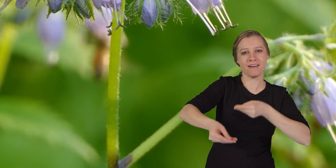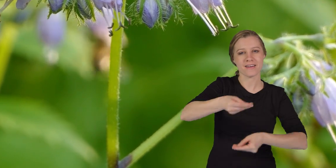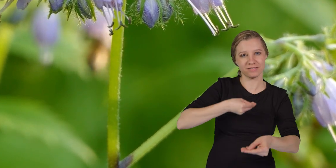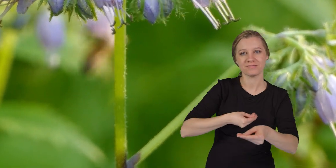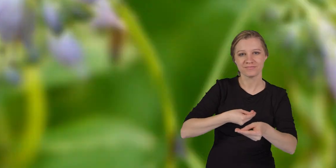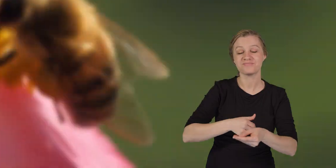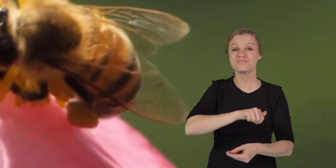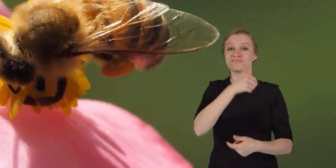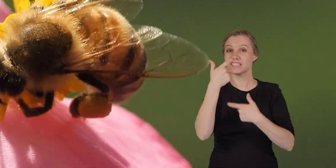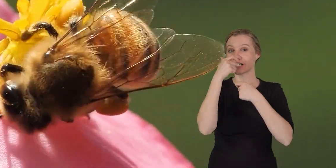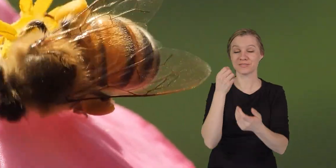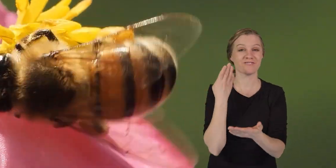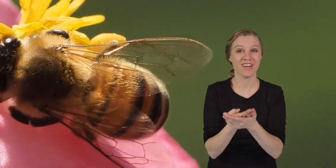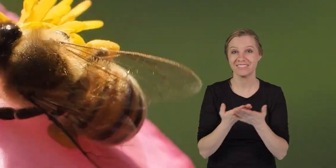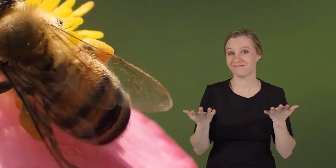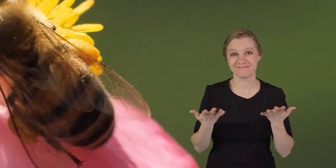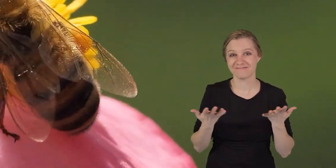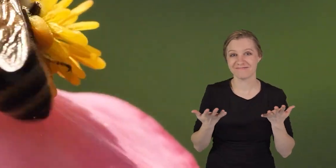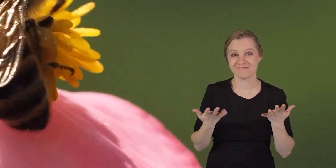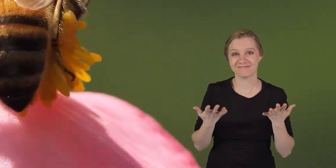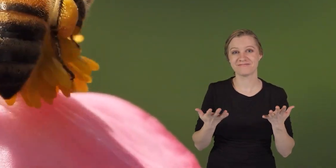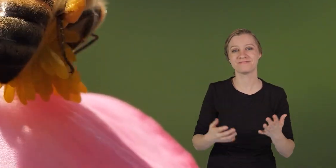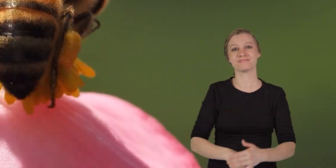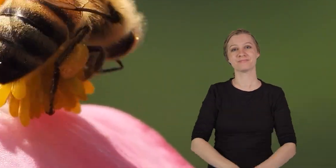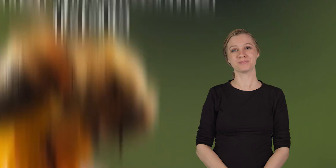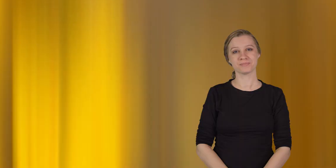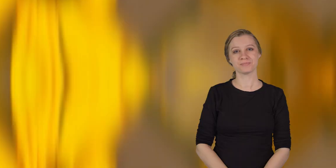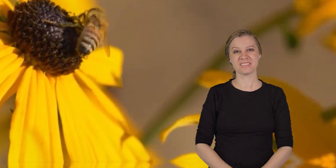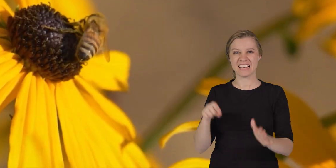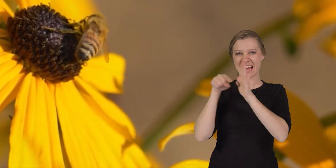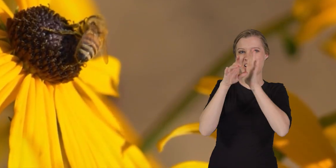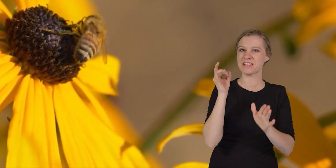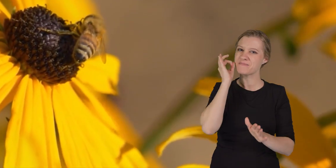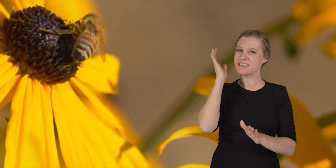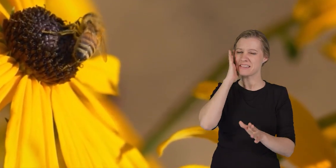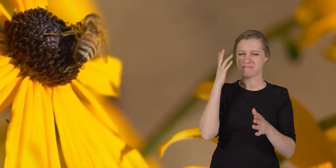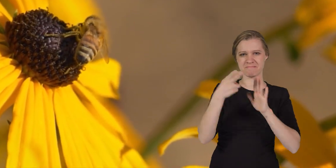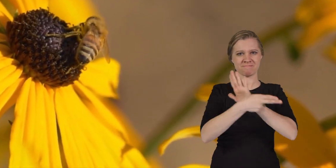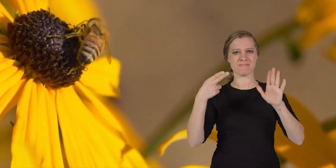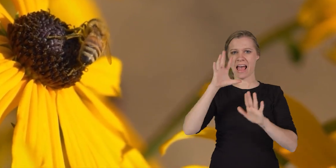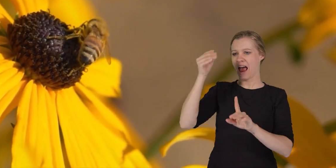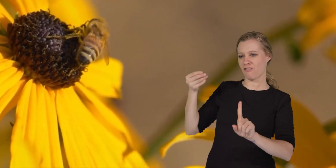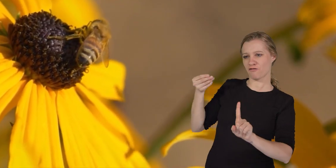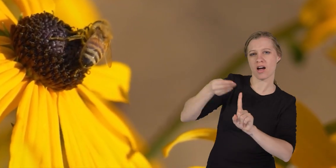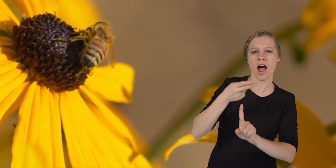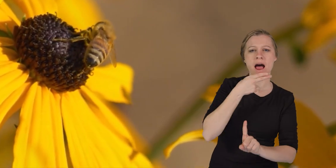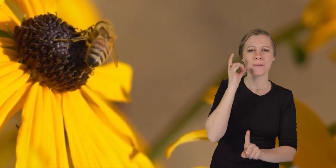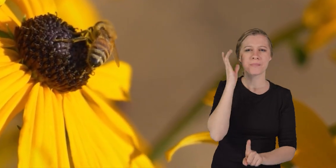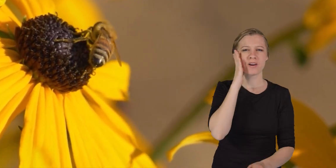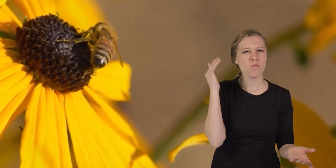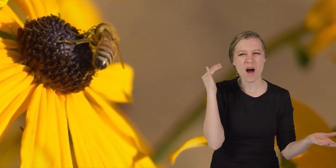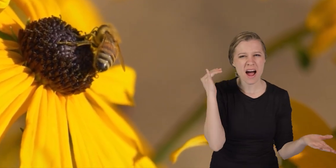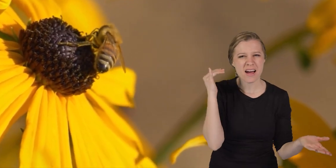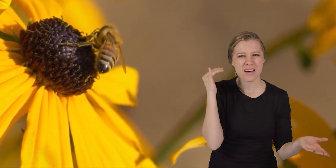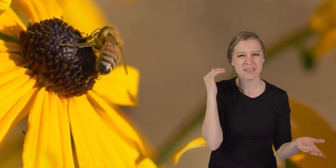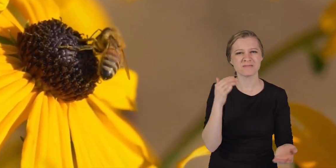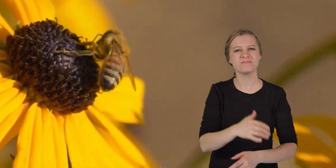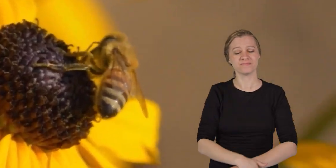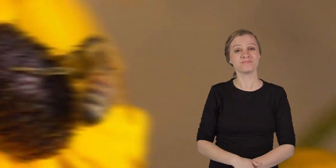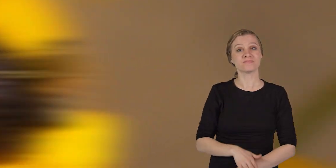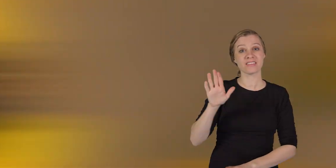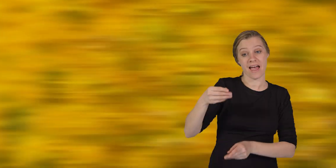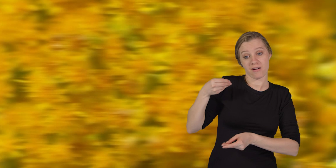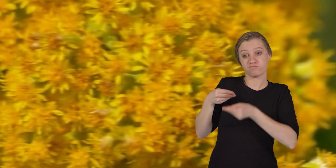food. Other Interesting Facts Why are killer bees also called Africanized